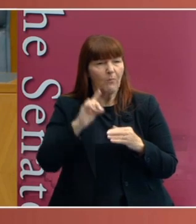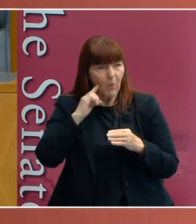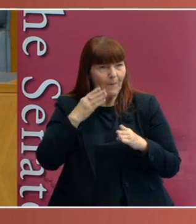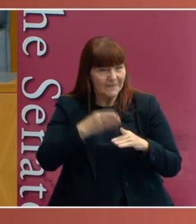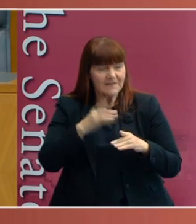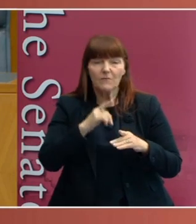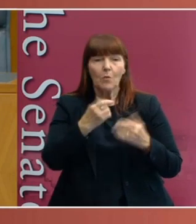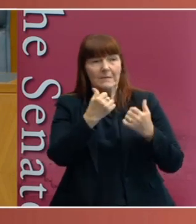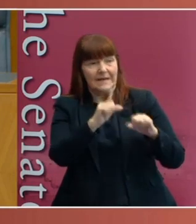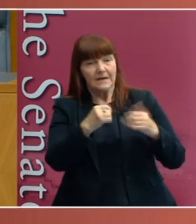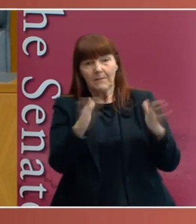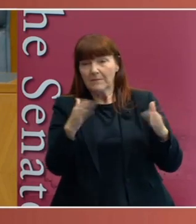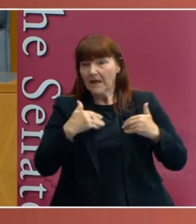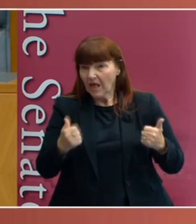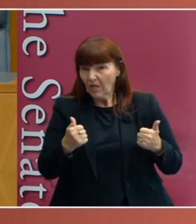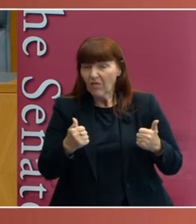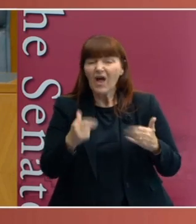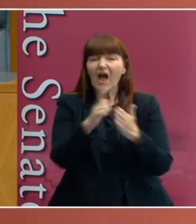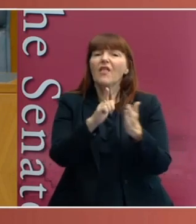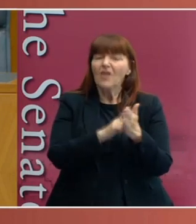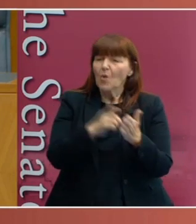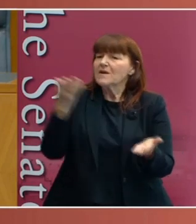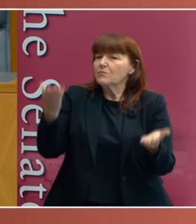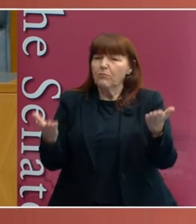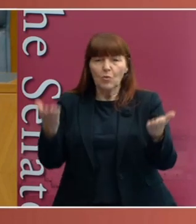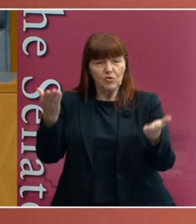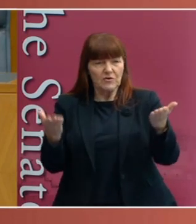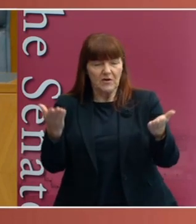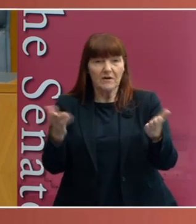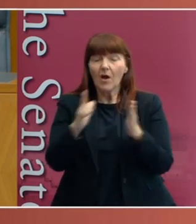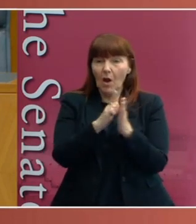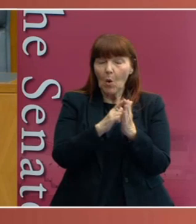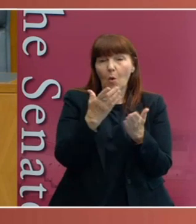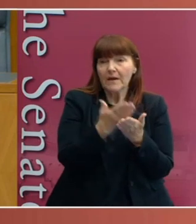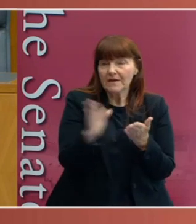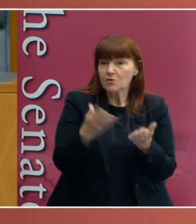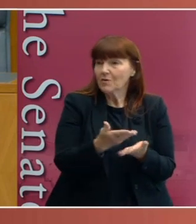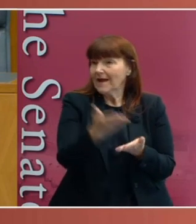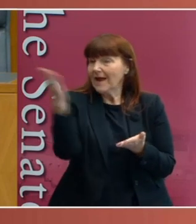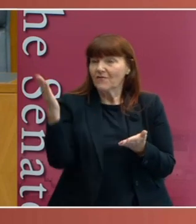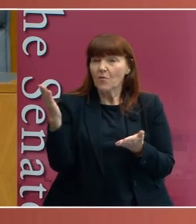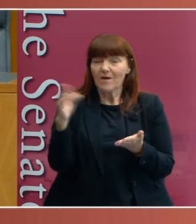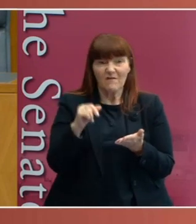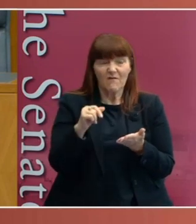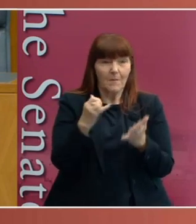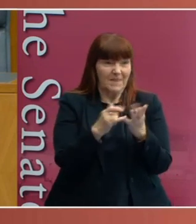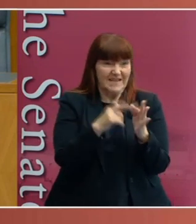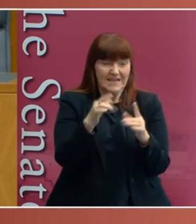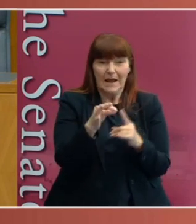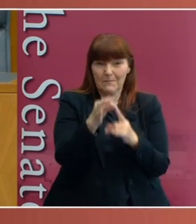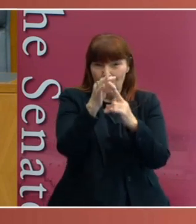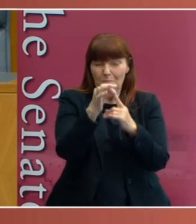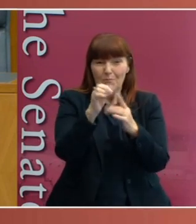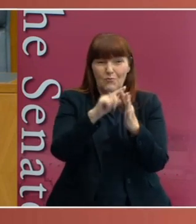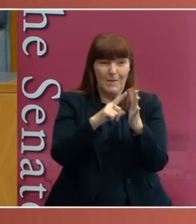public health and the law is proportionate. Such a law can exclude everyone from the state premier himself, Henry